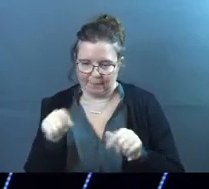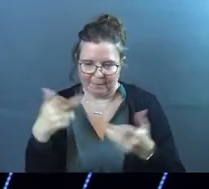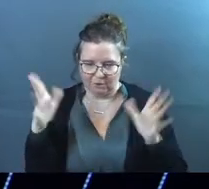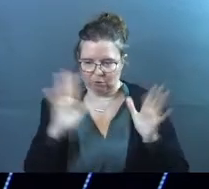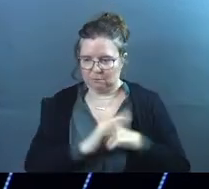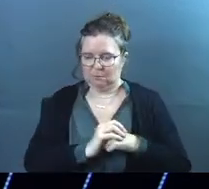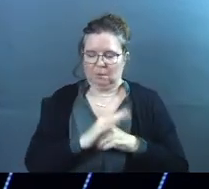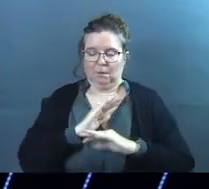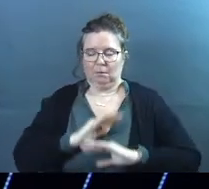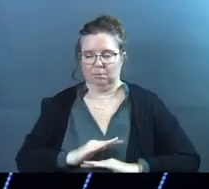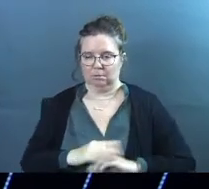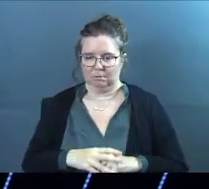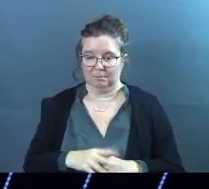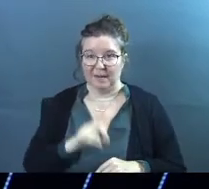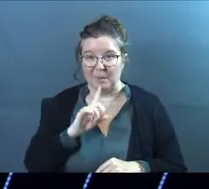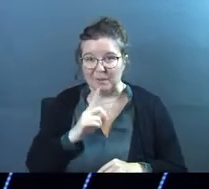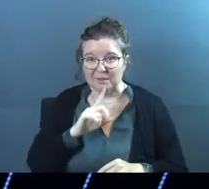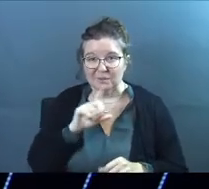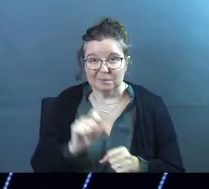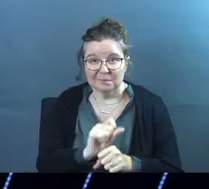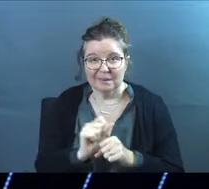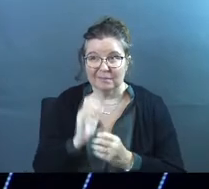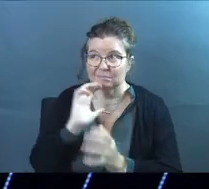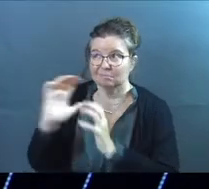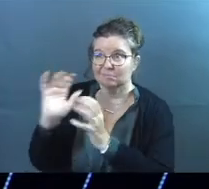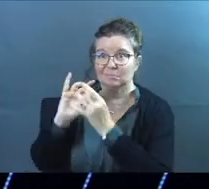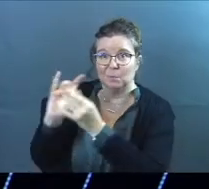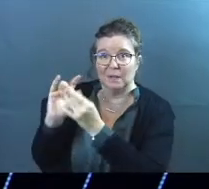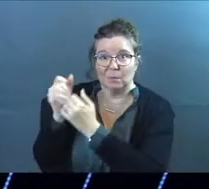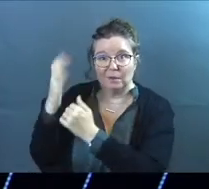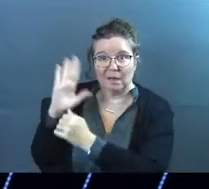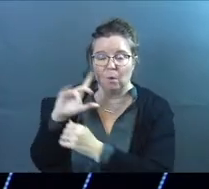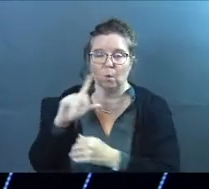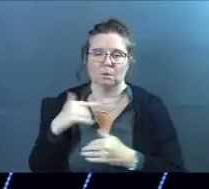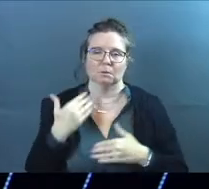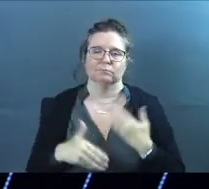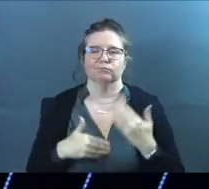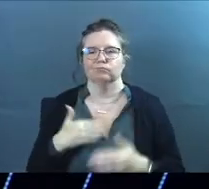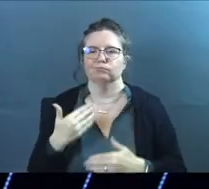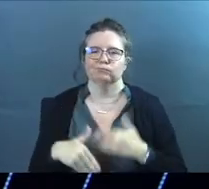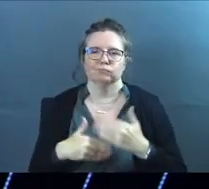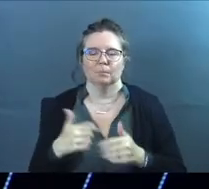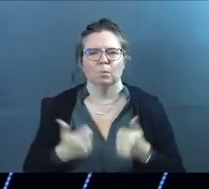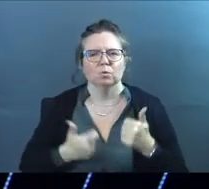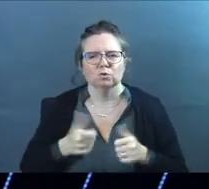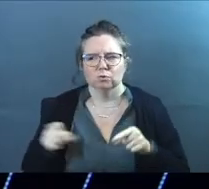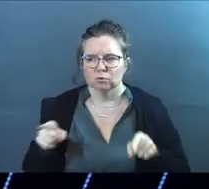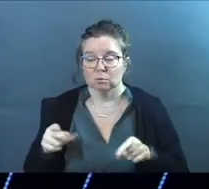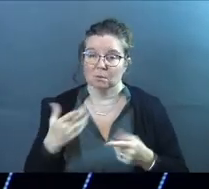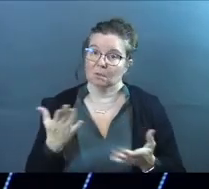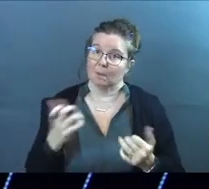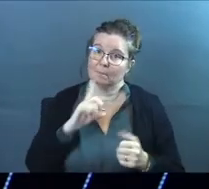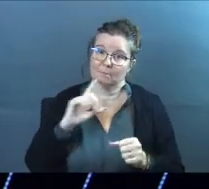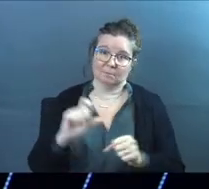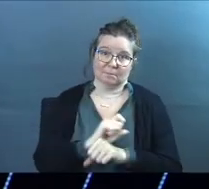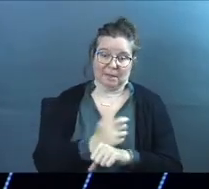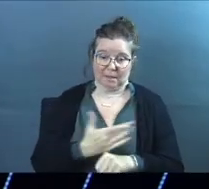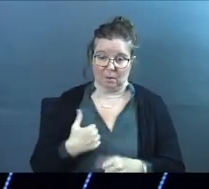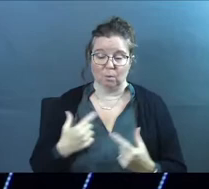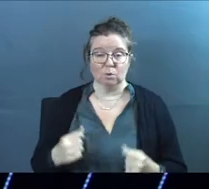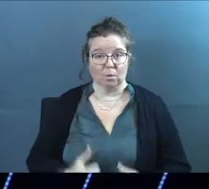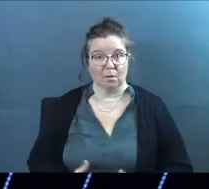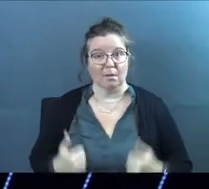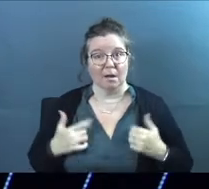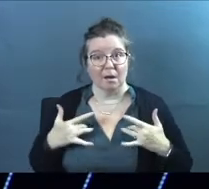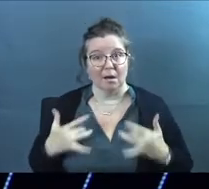that box. But was I really having conversations with my father or was I just going through the motions there? Because I mean, come on, there's things that we do in